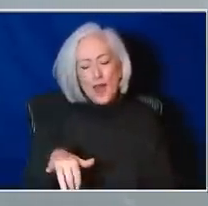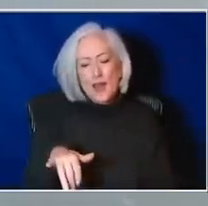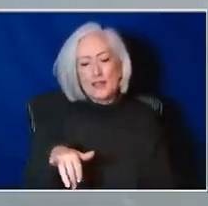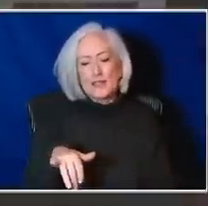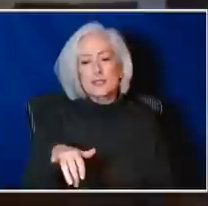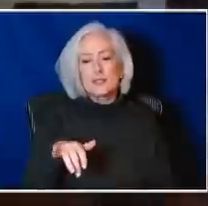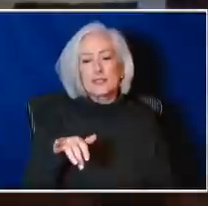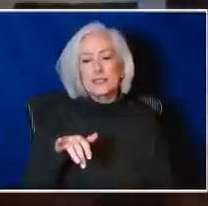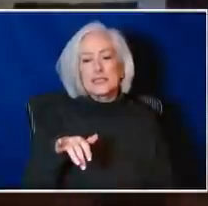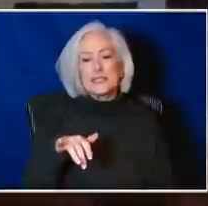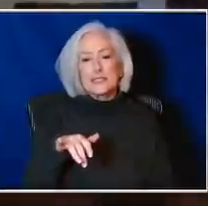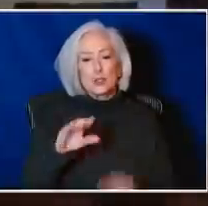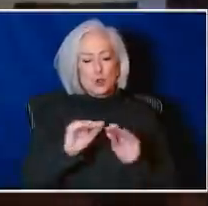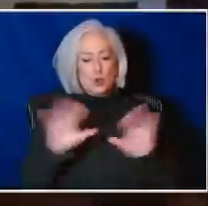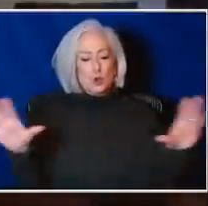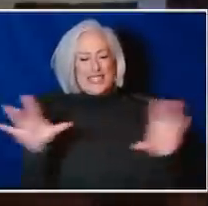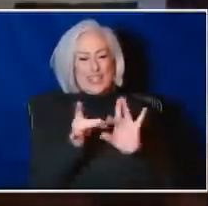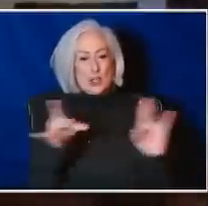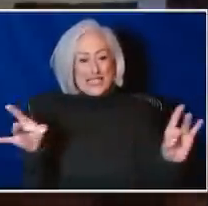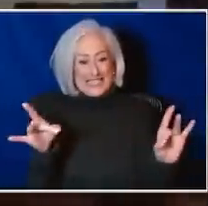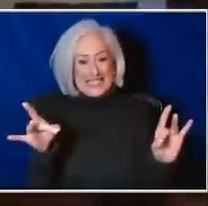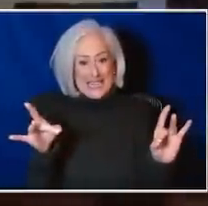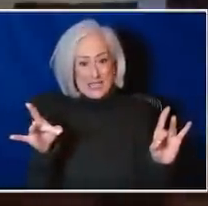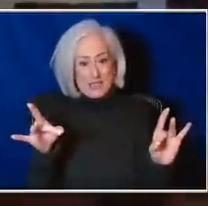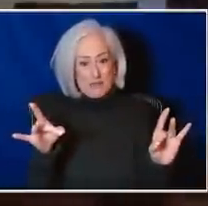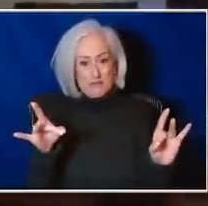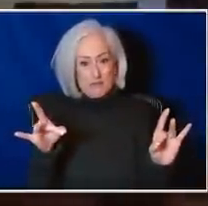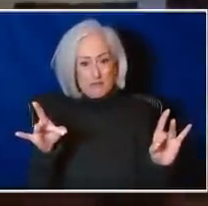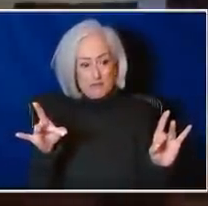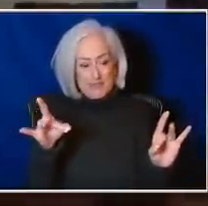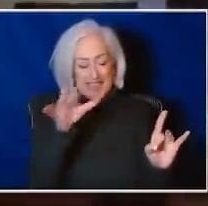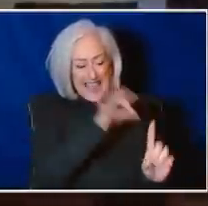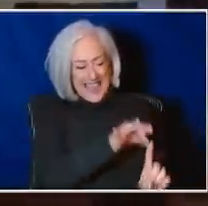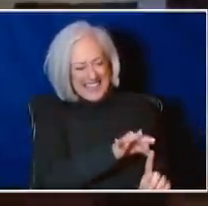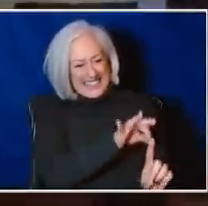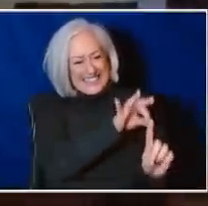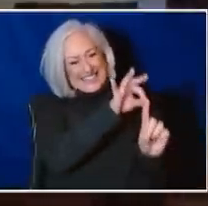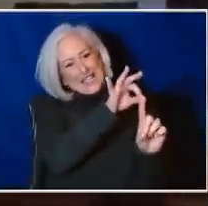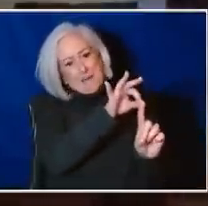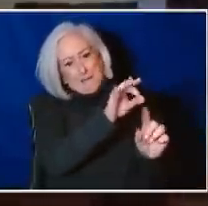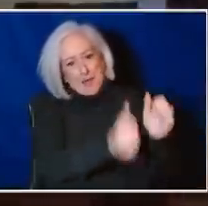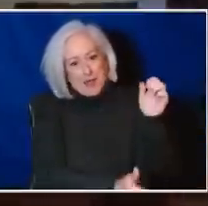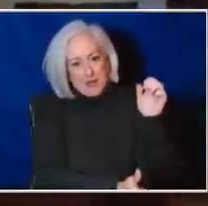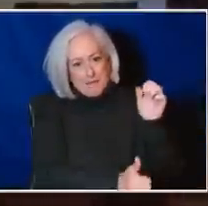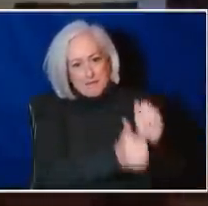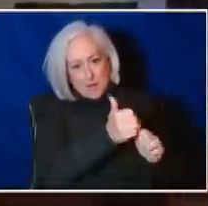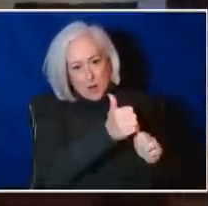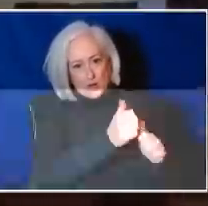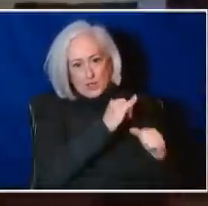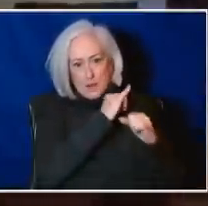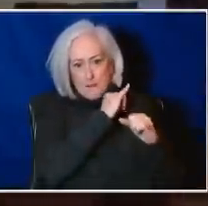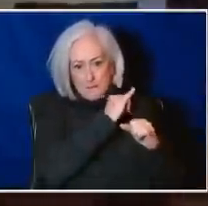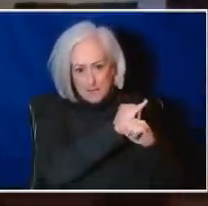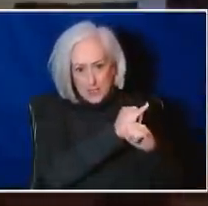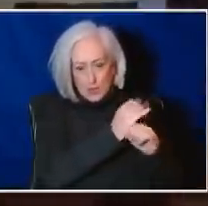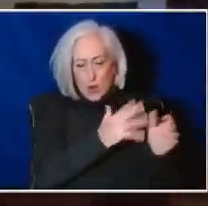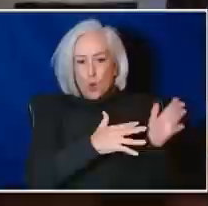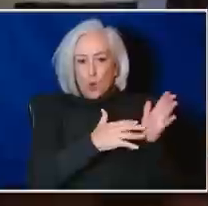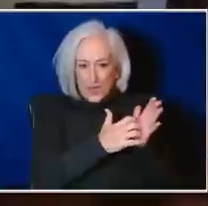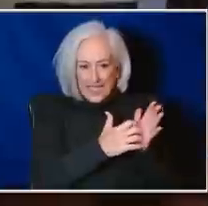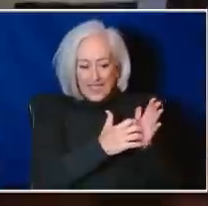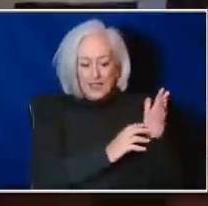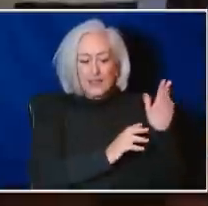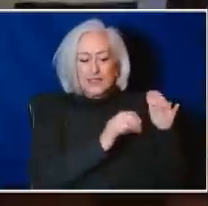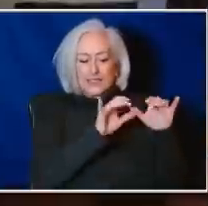it very clearly, with the exception, perhaps, of the most immunocompromised, I think we should say